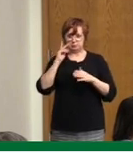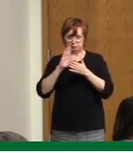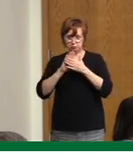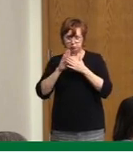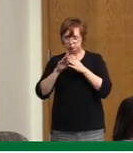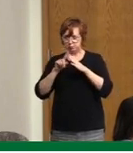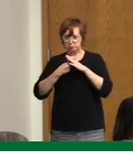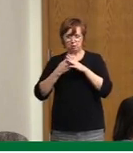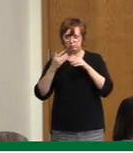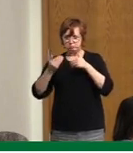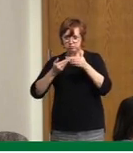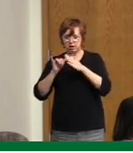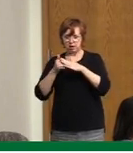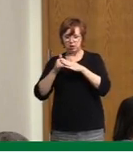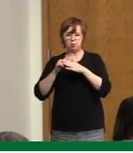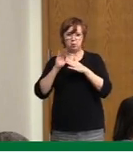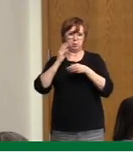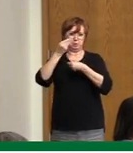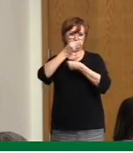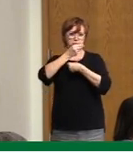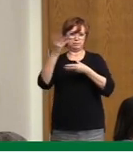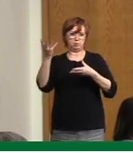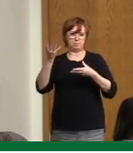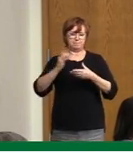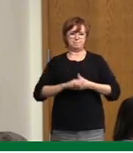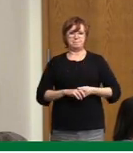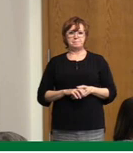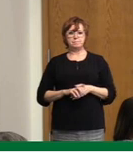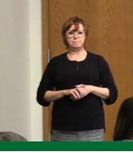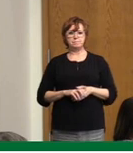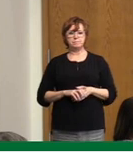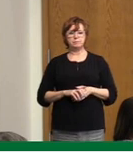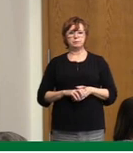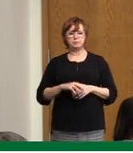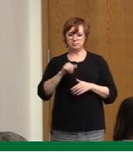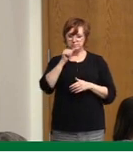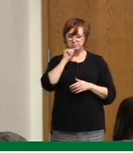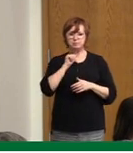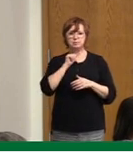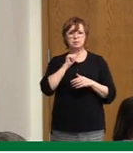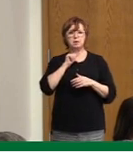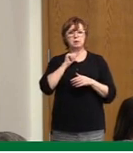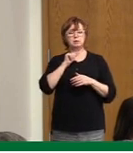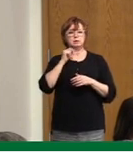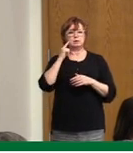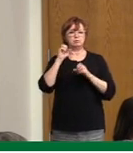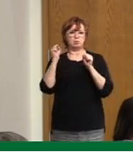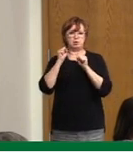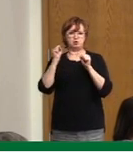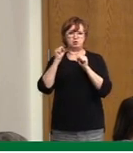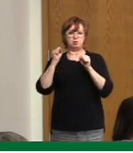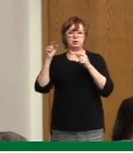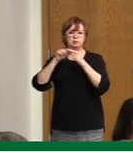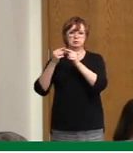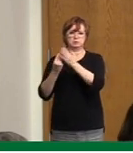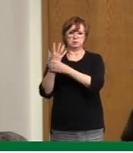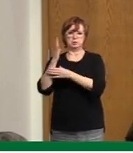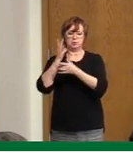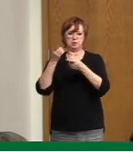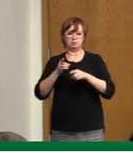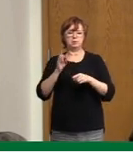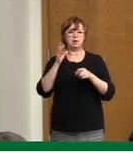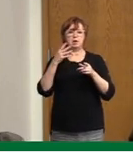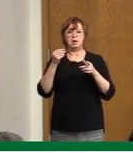you know, of the winter until spring comes and we have more vaccine that's available. Thank you.